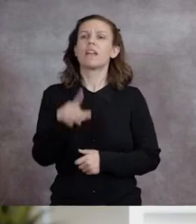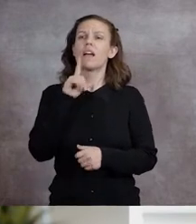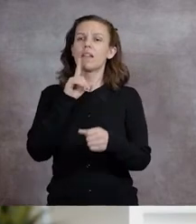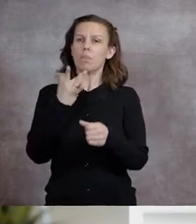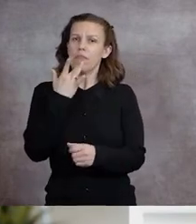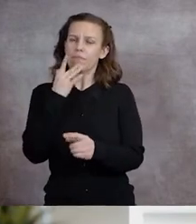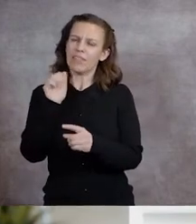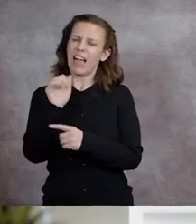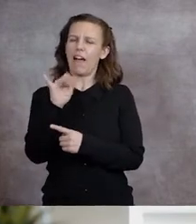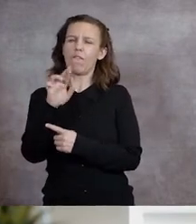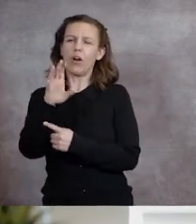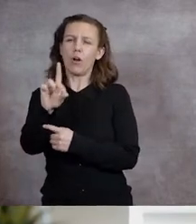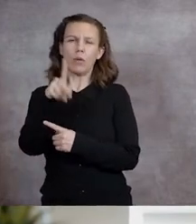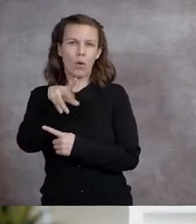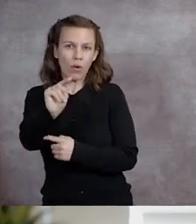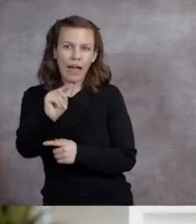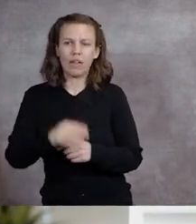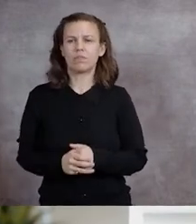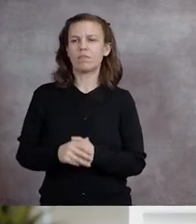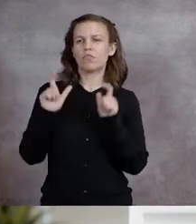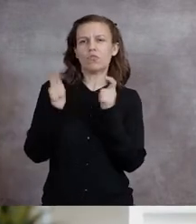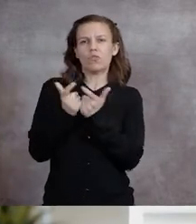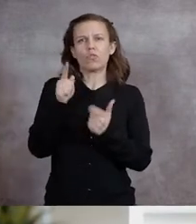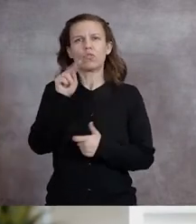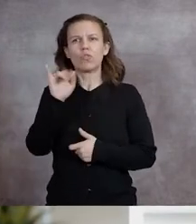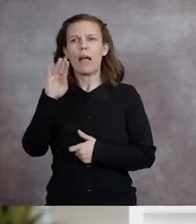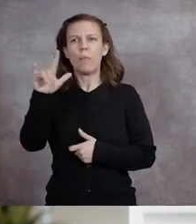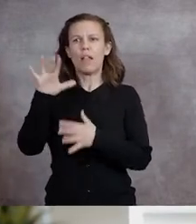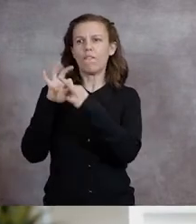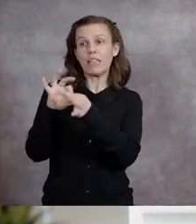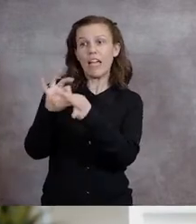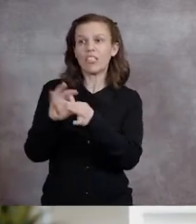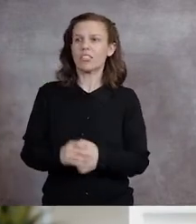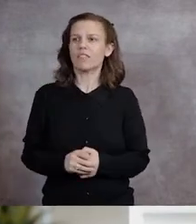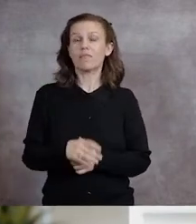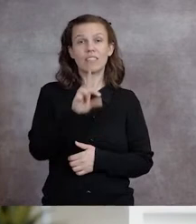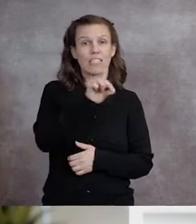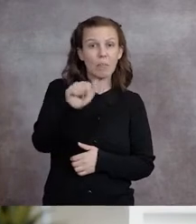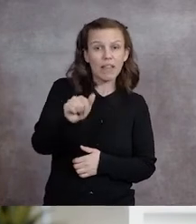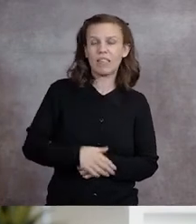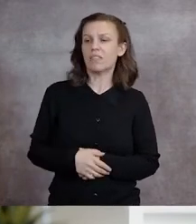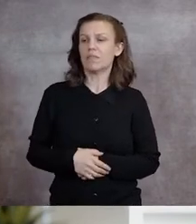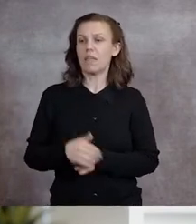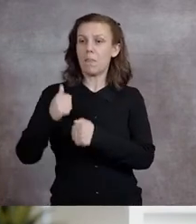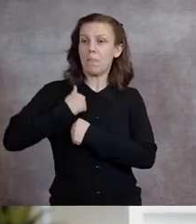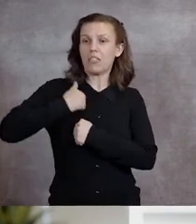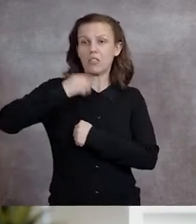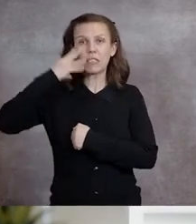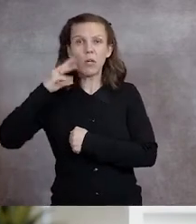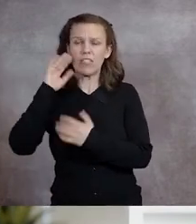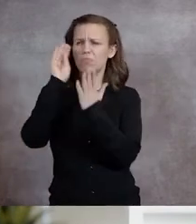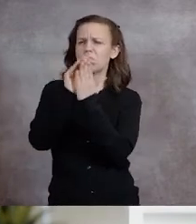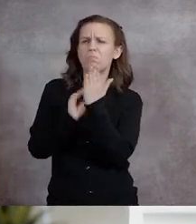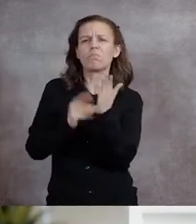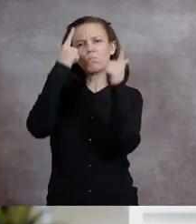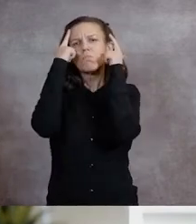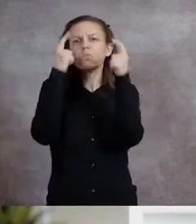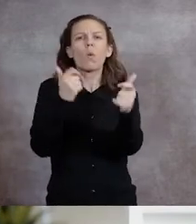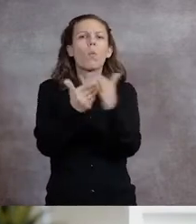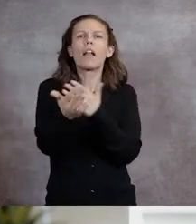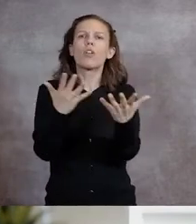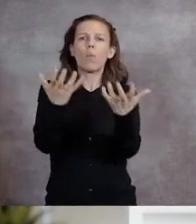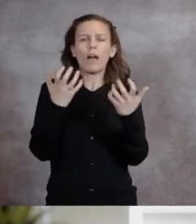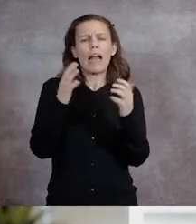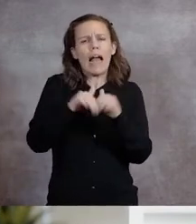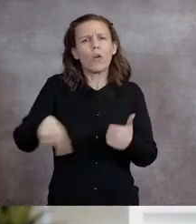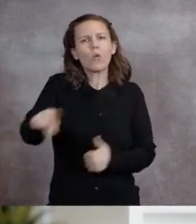tribal affiliation, disability, or veteran status, whatever information you choose. However you prefer